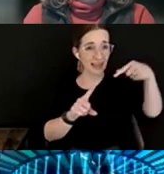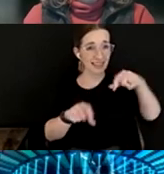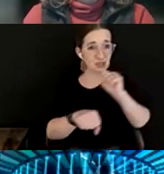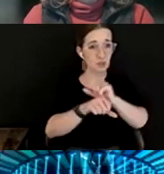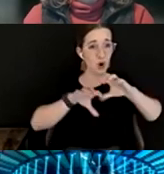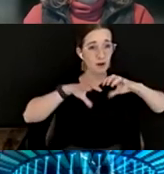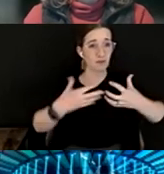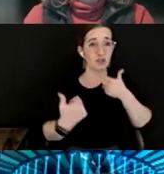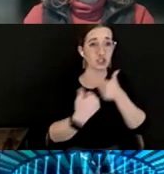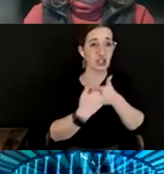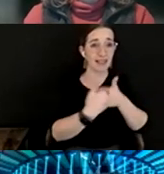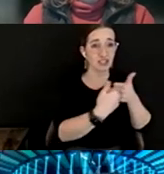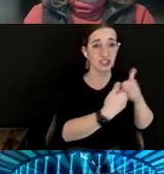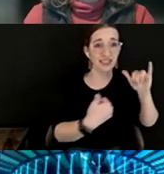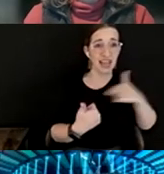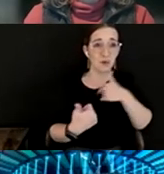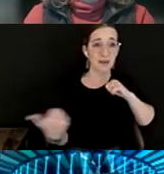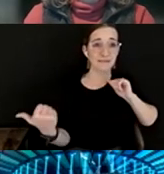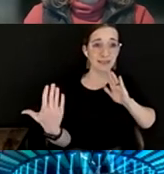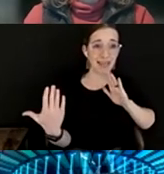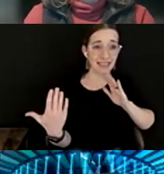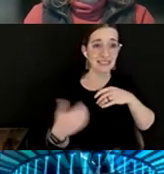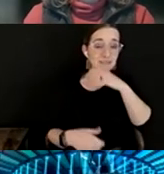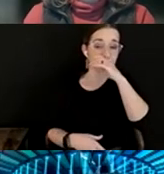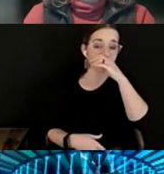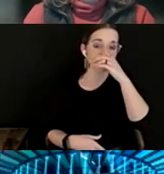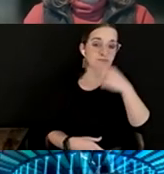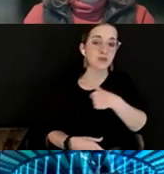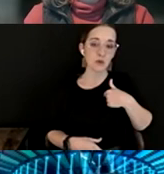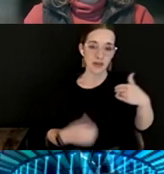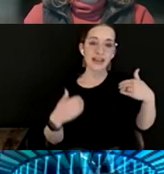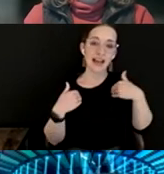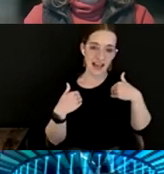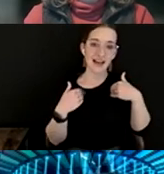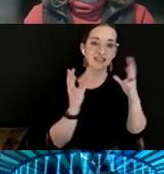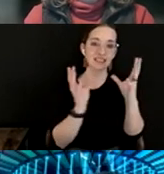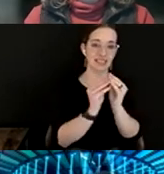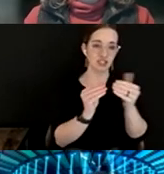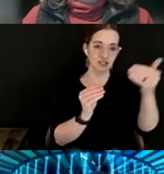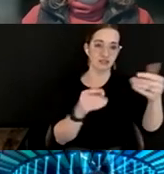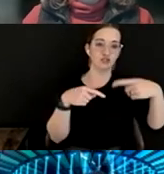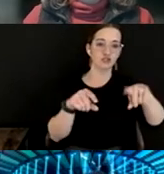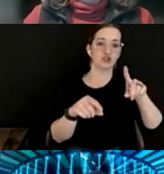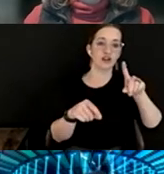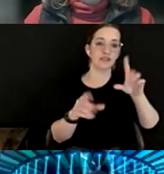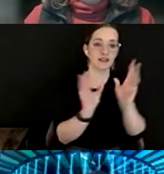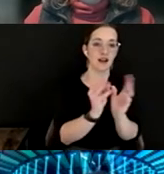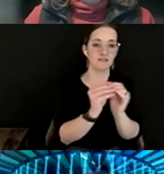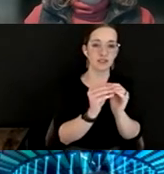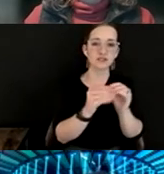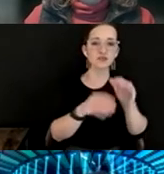we're facing. And so we do have sessions at conference, primarily over the weekend, and